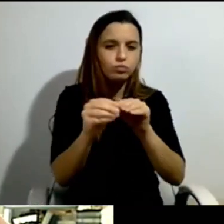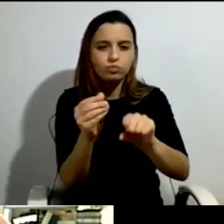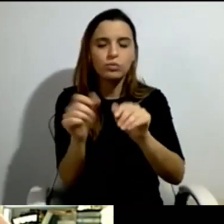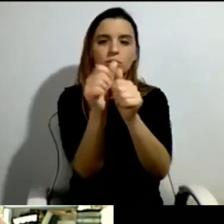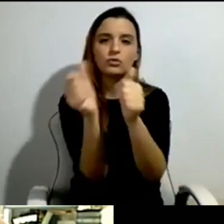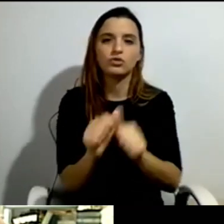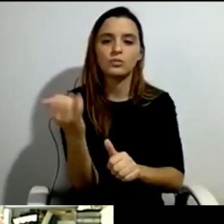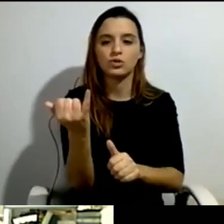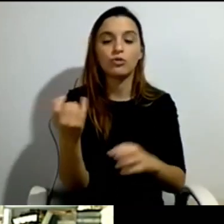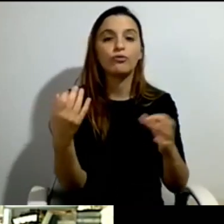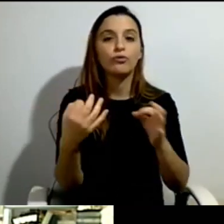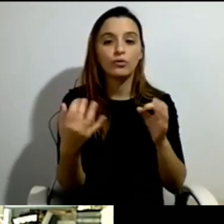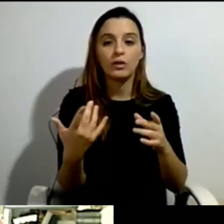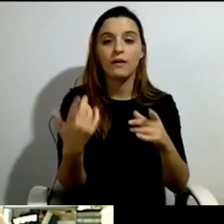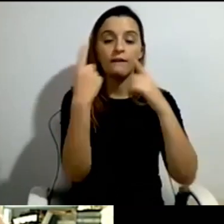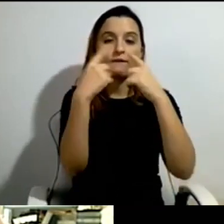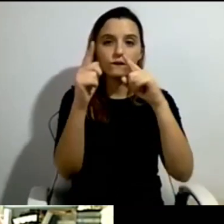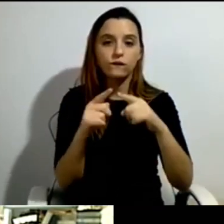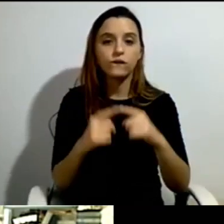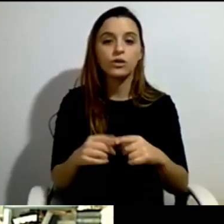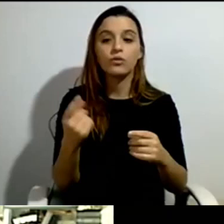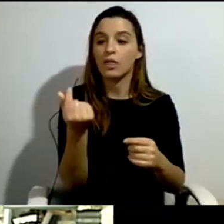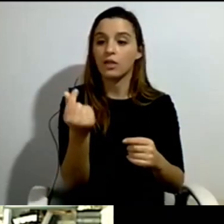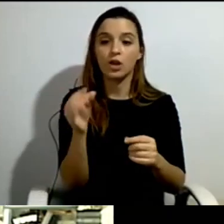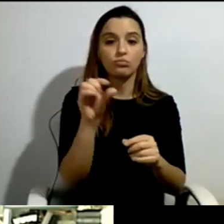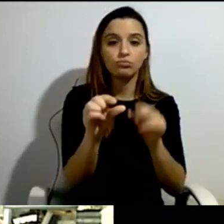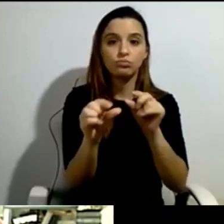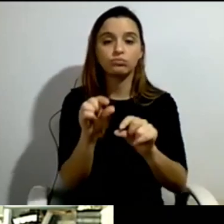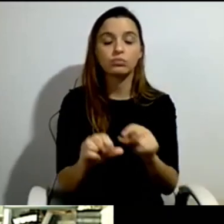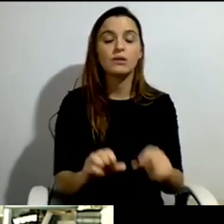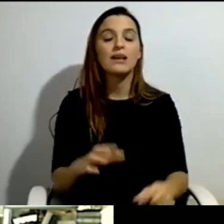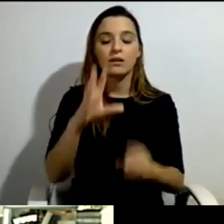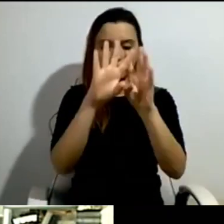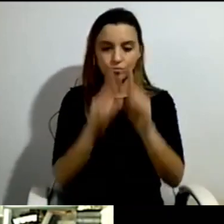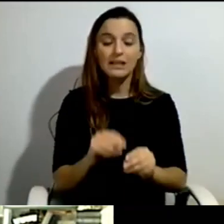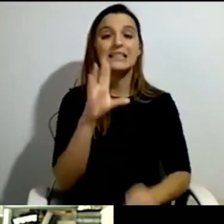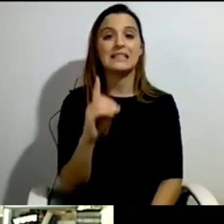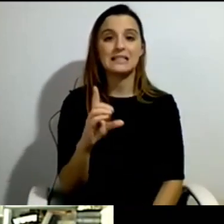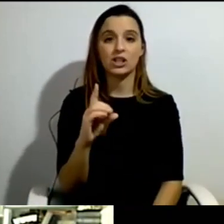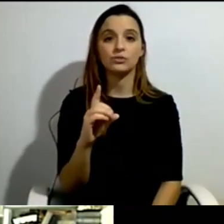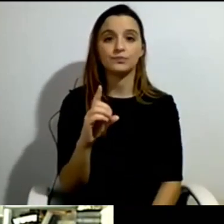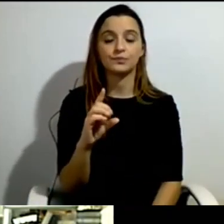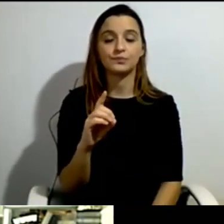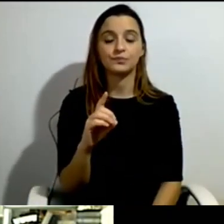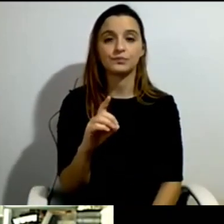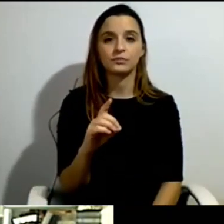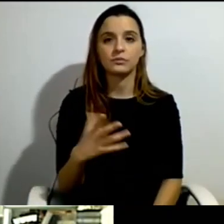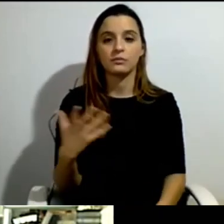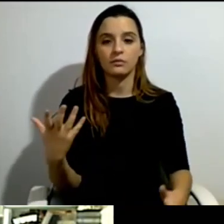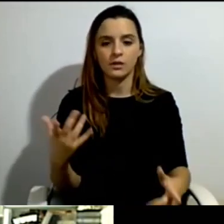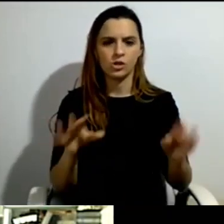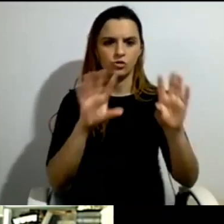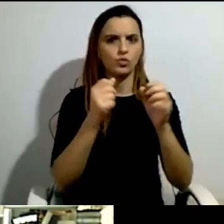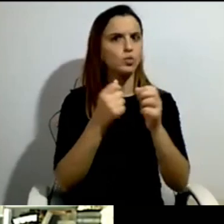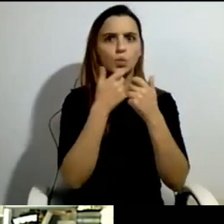of money that run into the institutional system. And we added all these and got a very